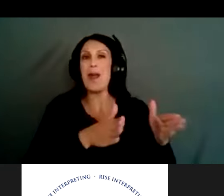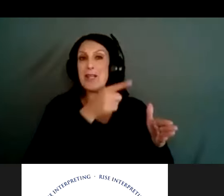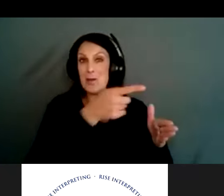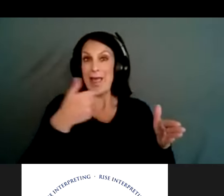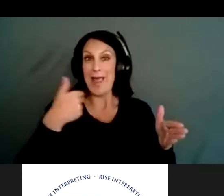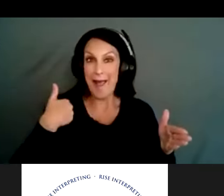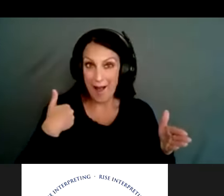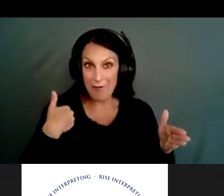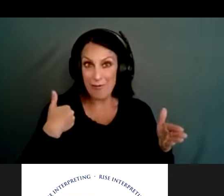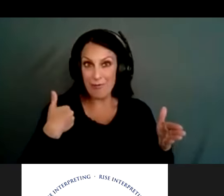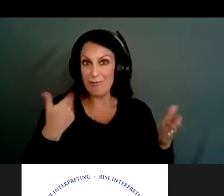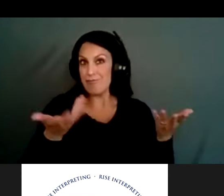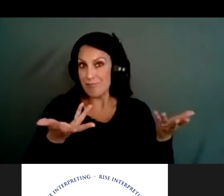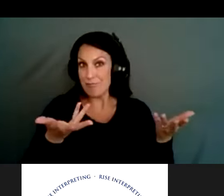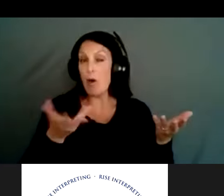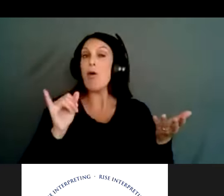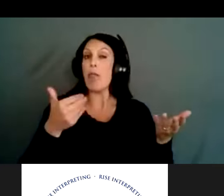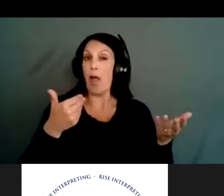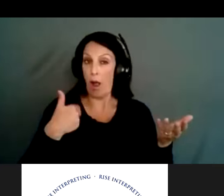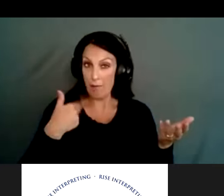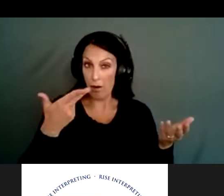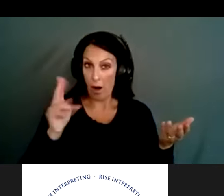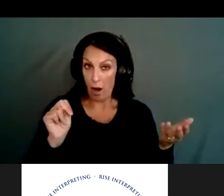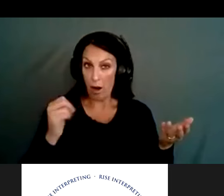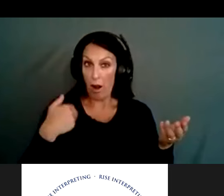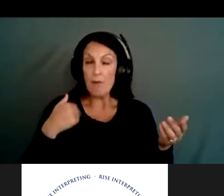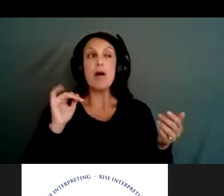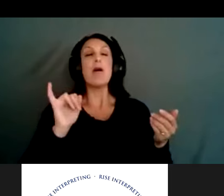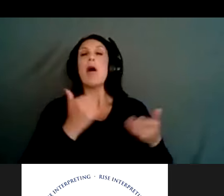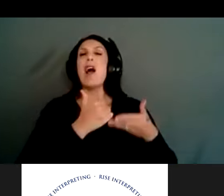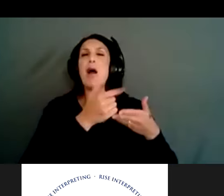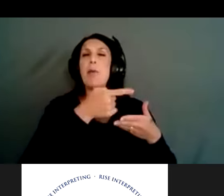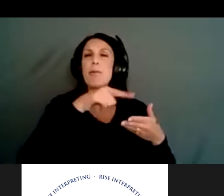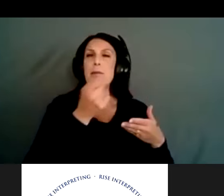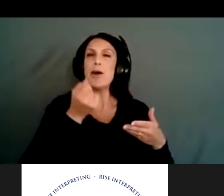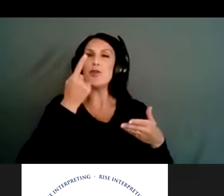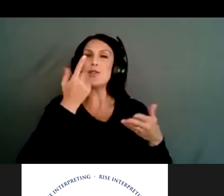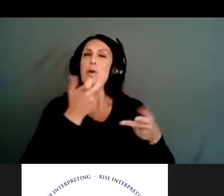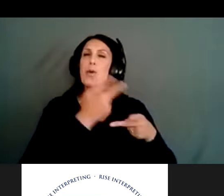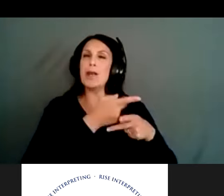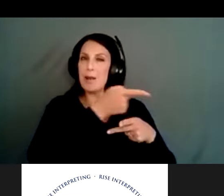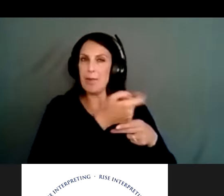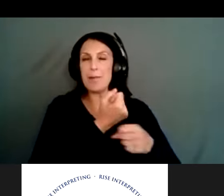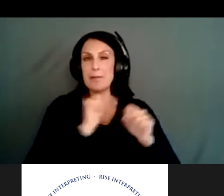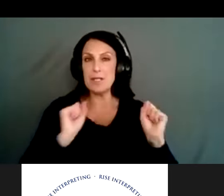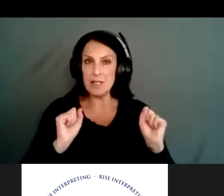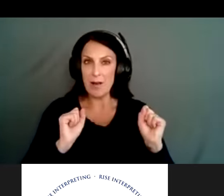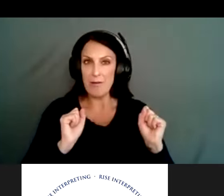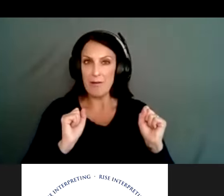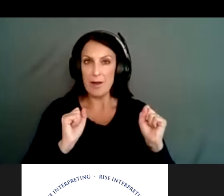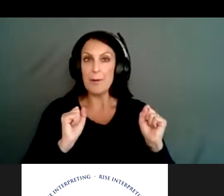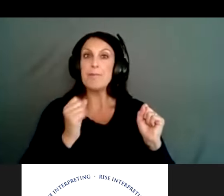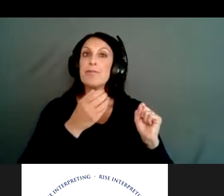work with that individual, understanding that, you know, helping them to understand that we want to keep them safe. And the higher